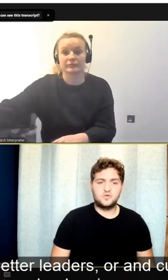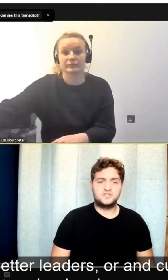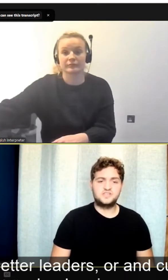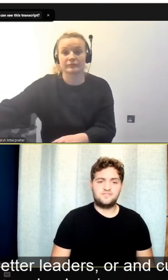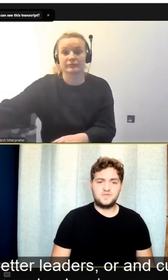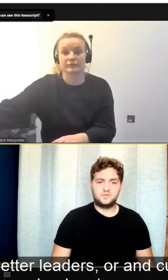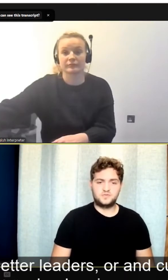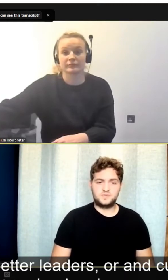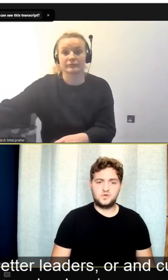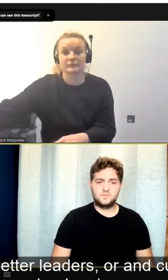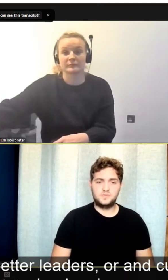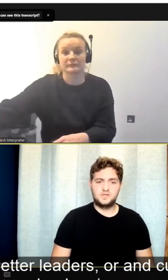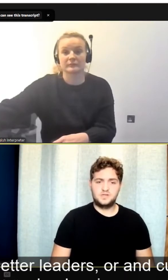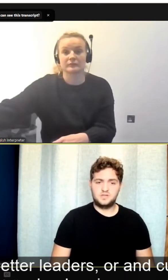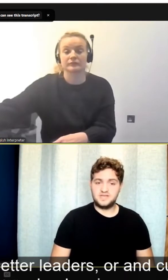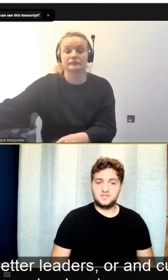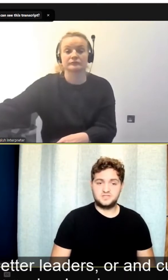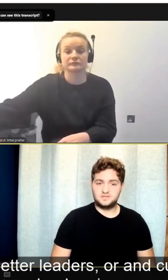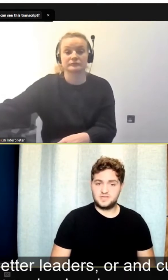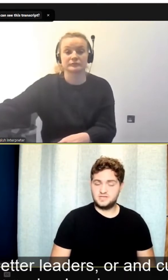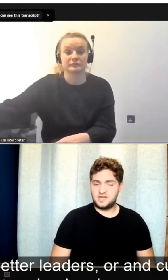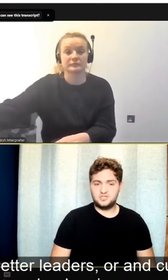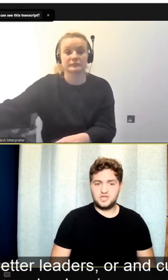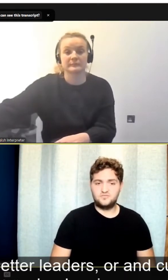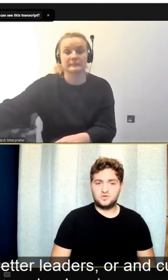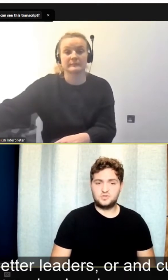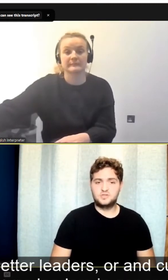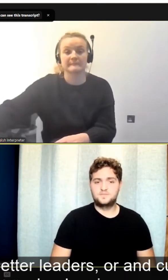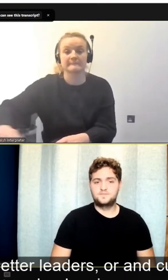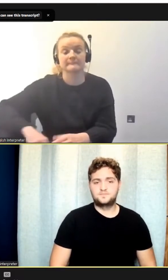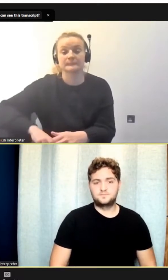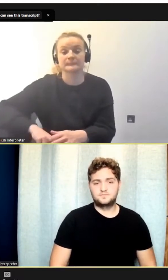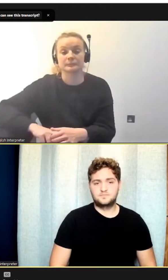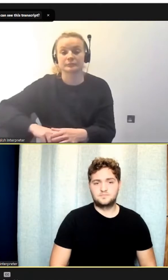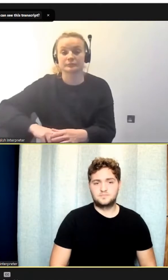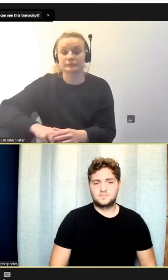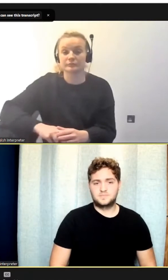encouraging deaf people to become leaders in general.